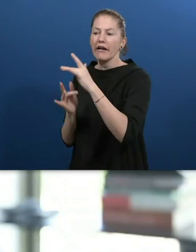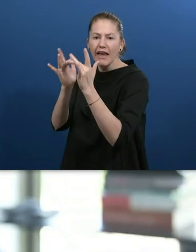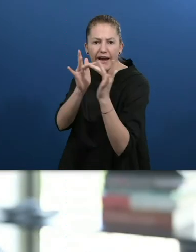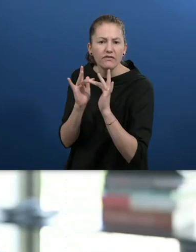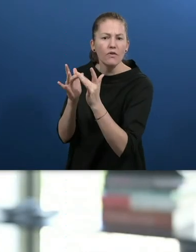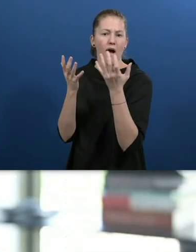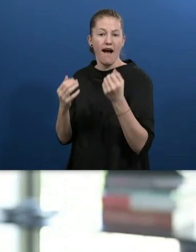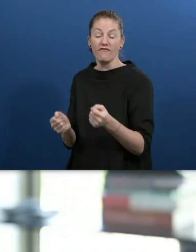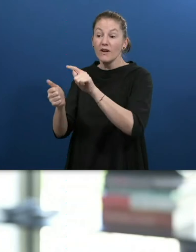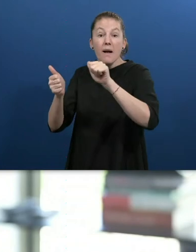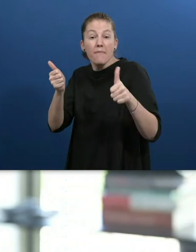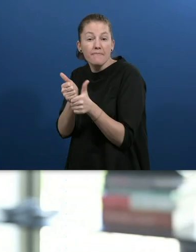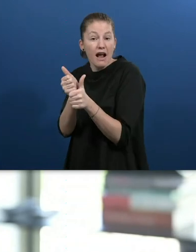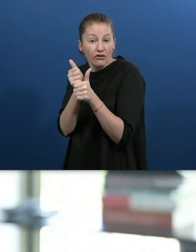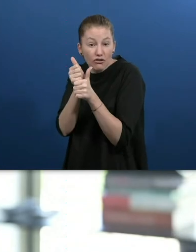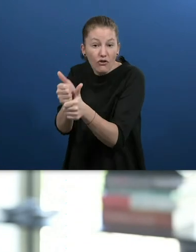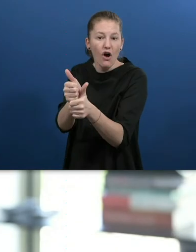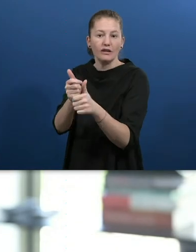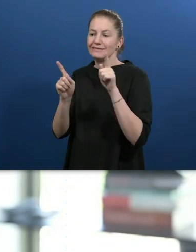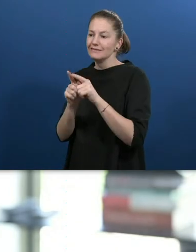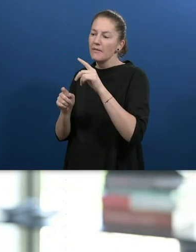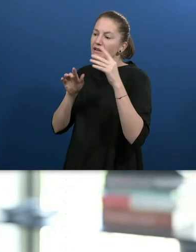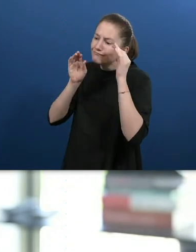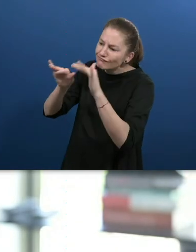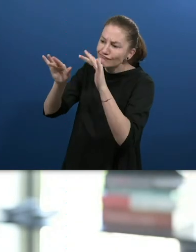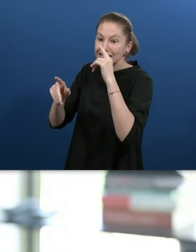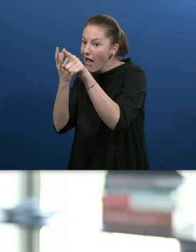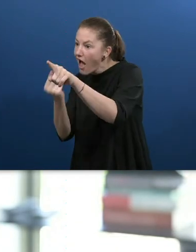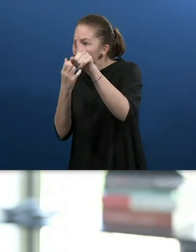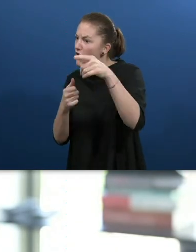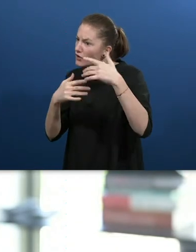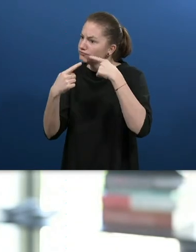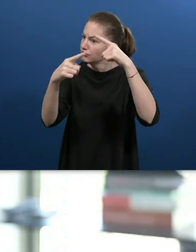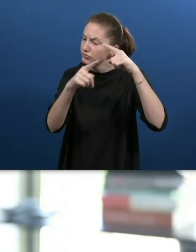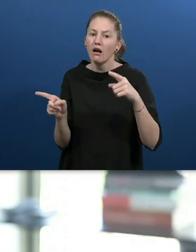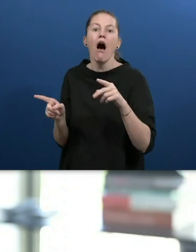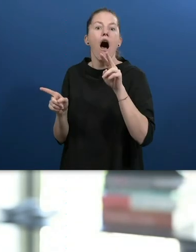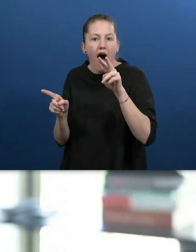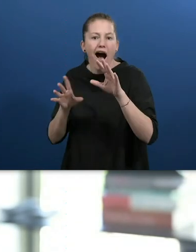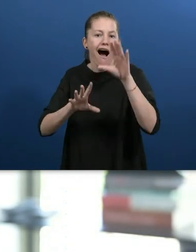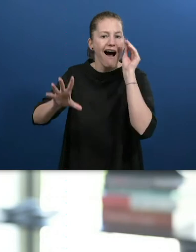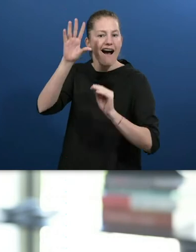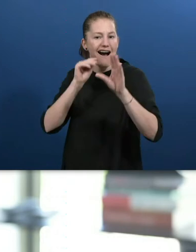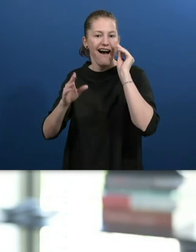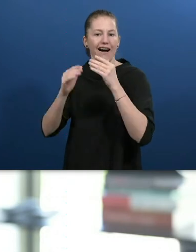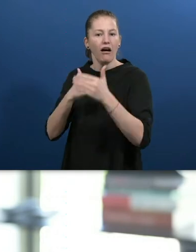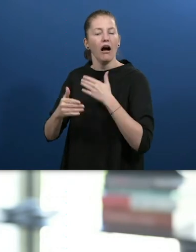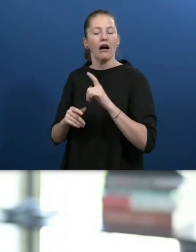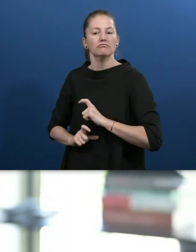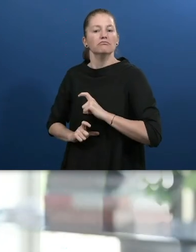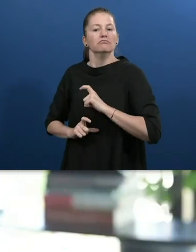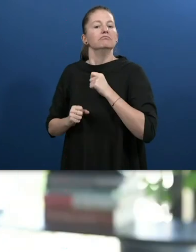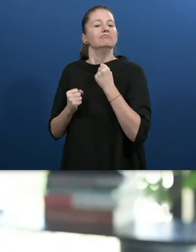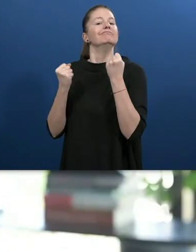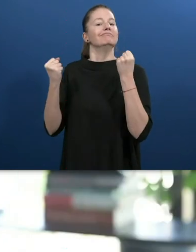who have also made it out there. He'll network, possibly have mentors, and also seek inspiration from those who have made it out